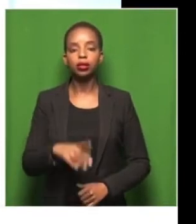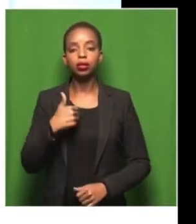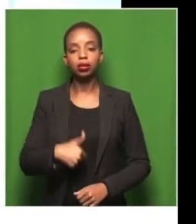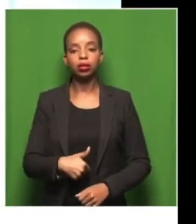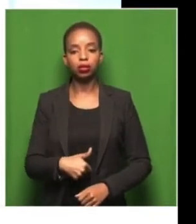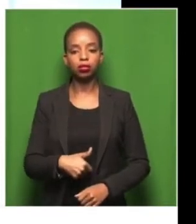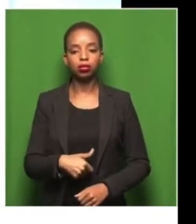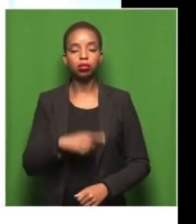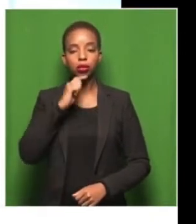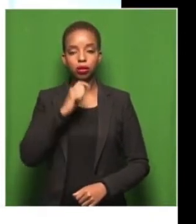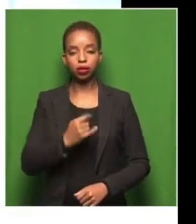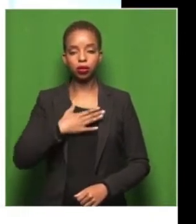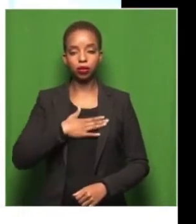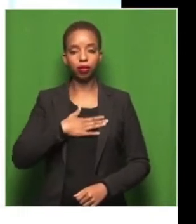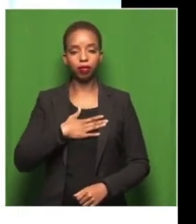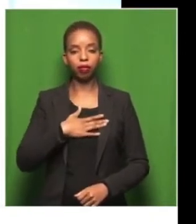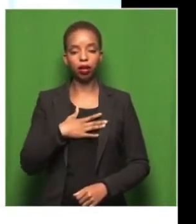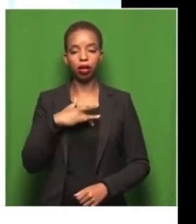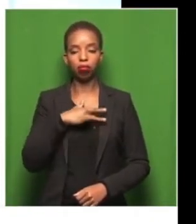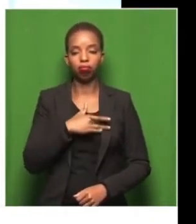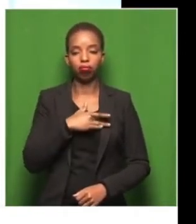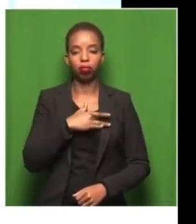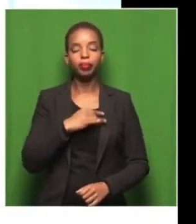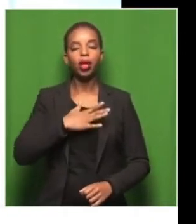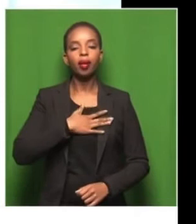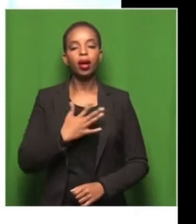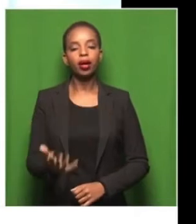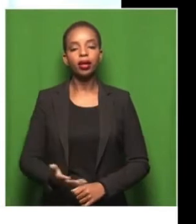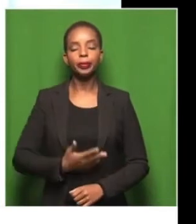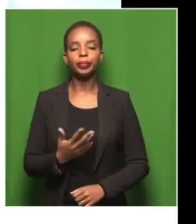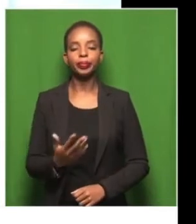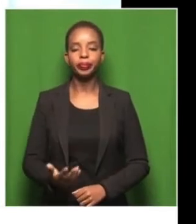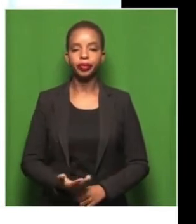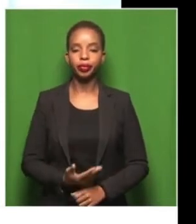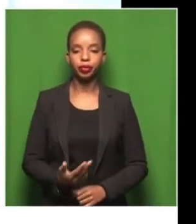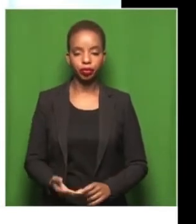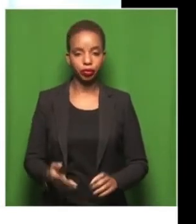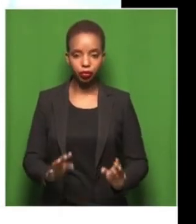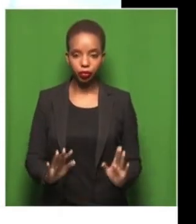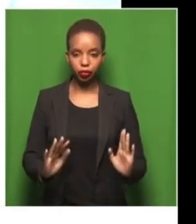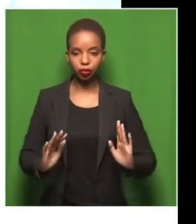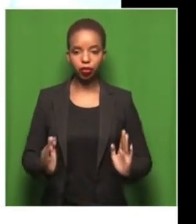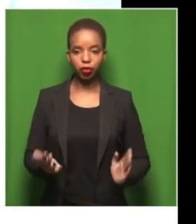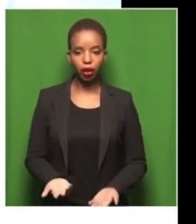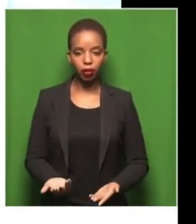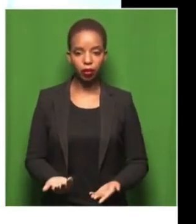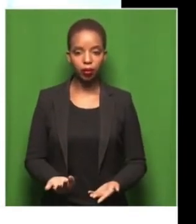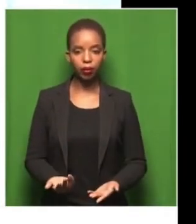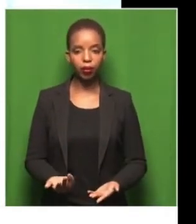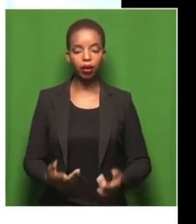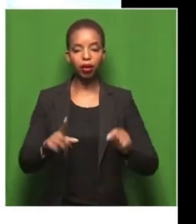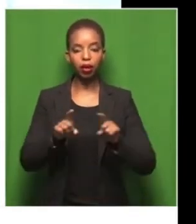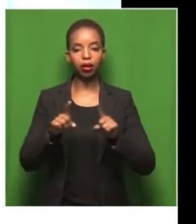inspired, or should I say moved by how the patients were put